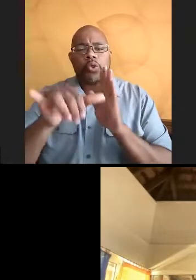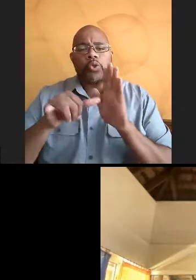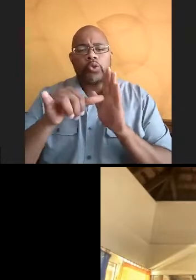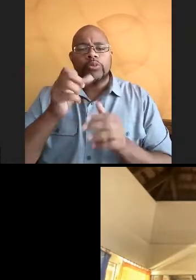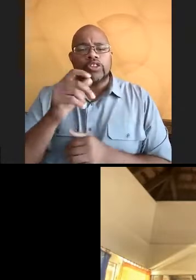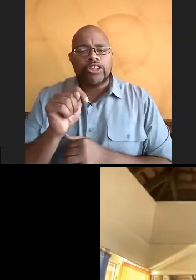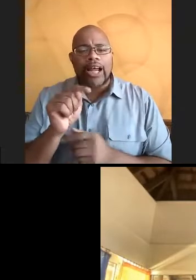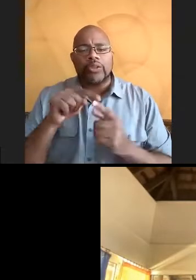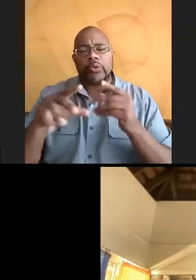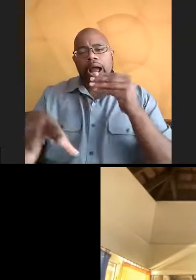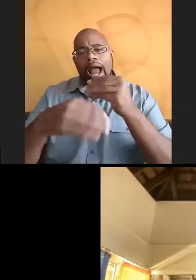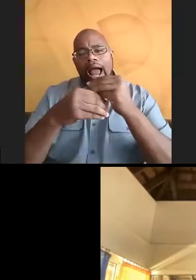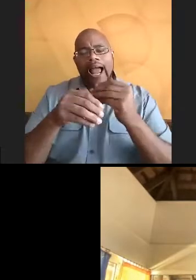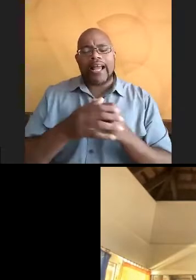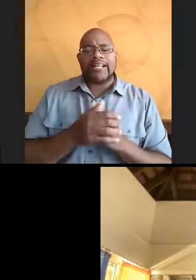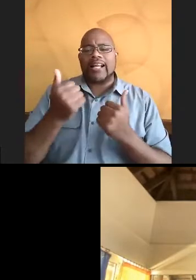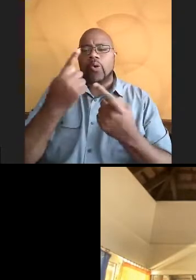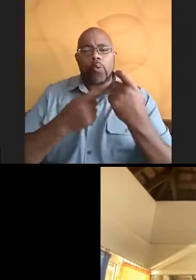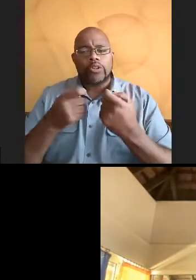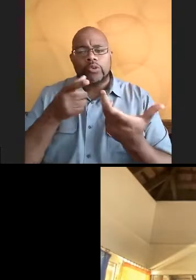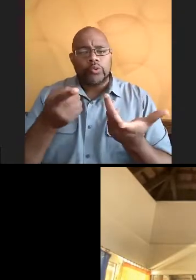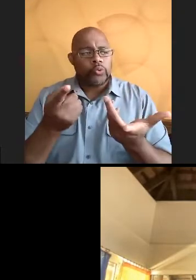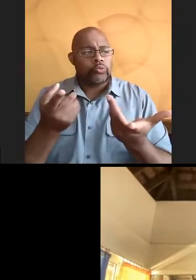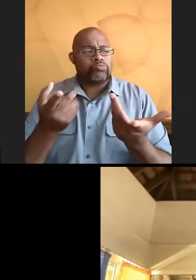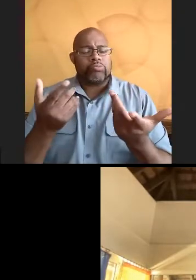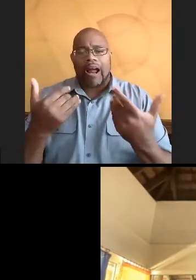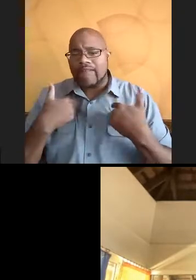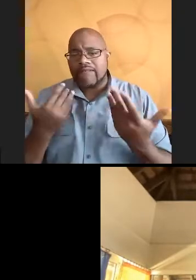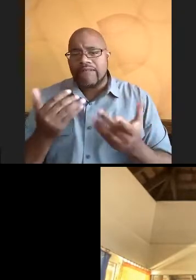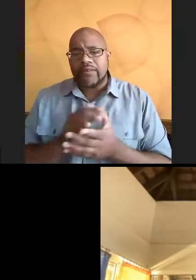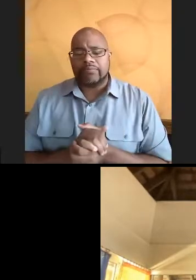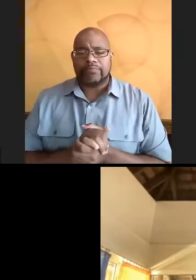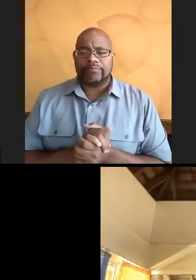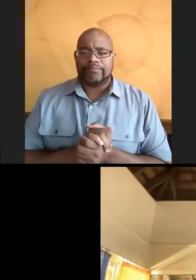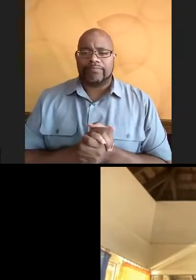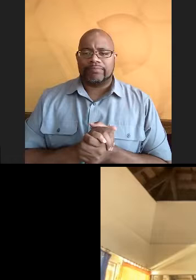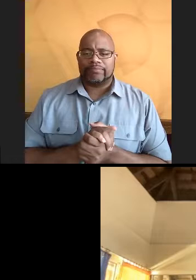post any questions you have. You can go from there.